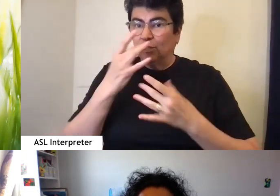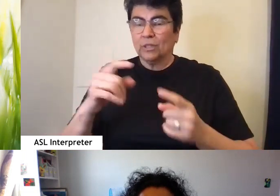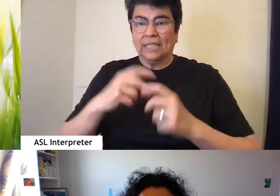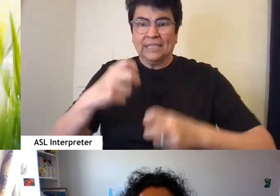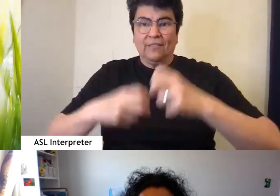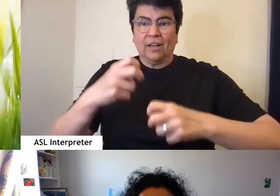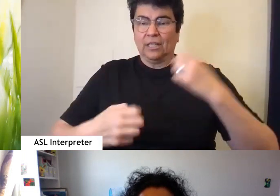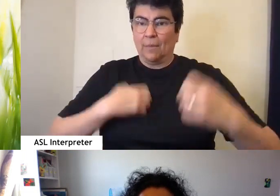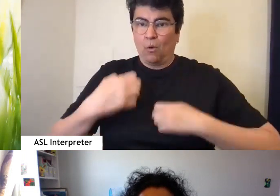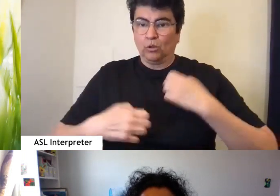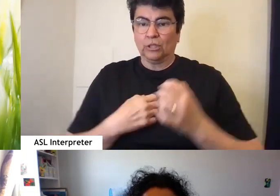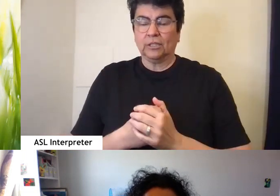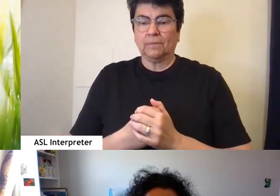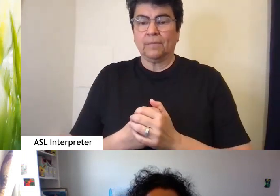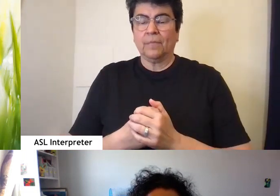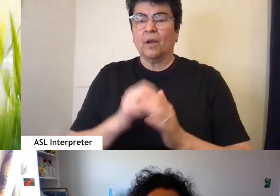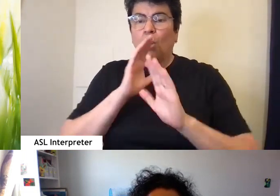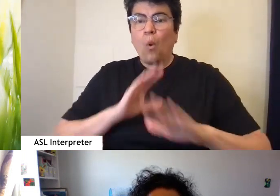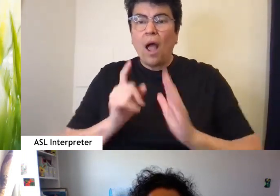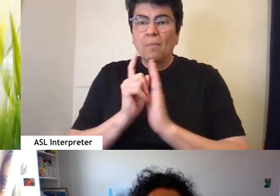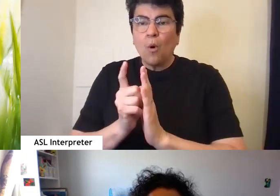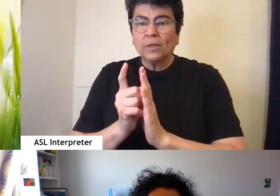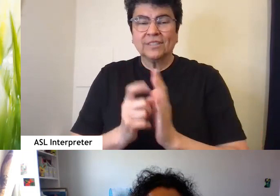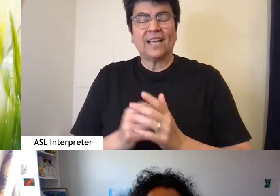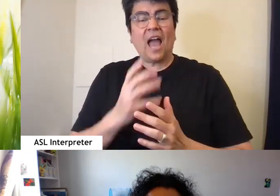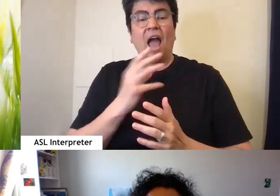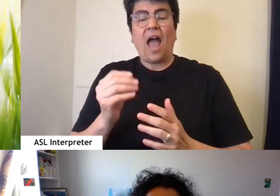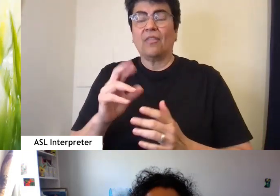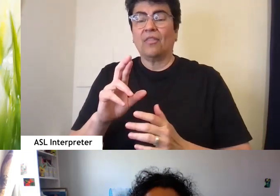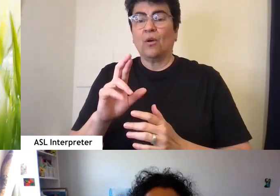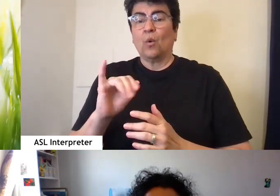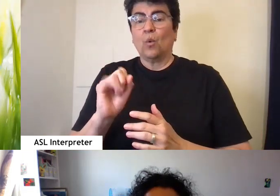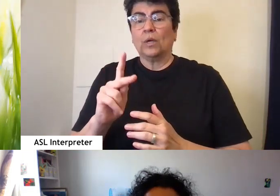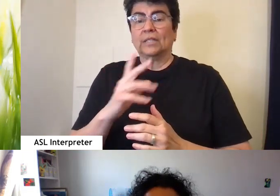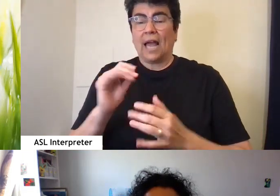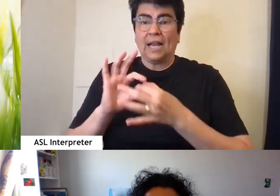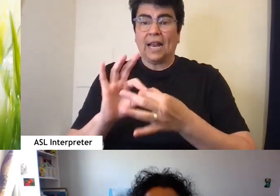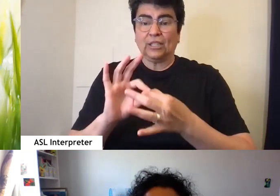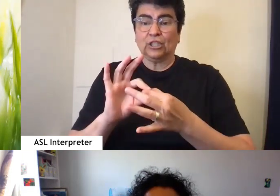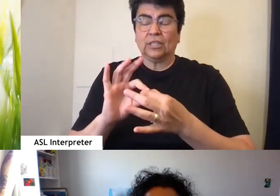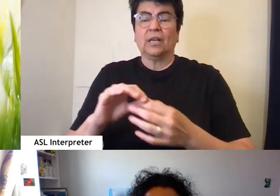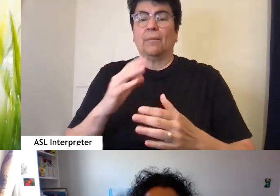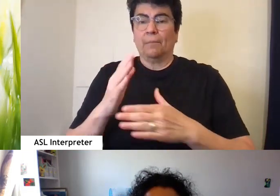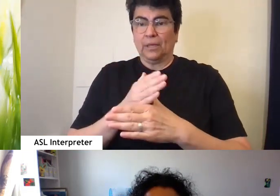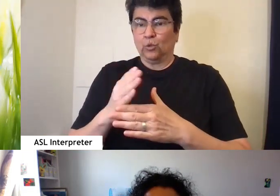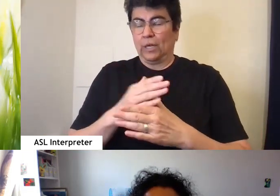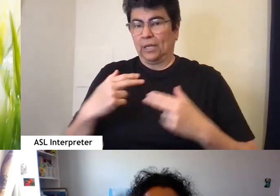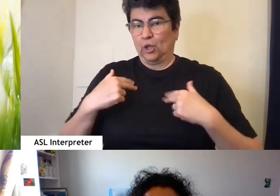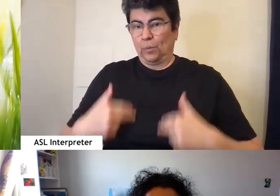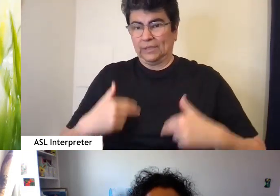difficult emotions, quiet moments, and the rifts and connections between human beings.